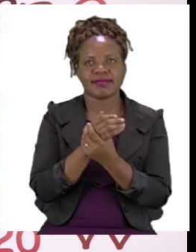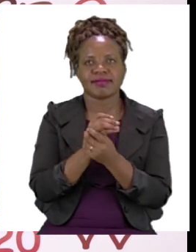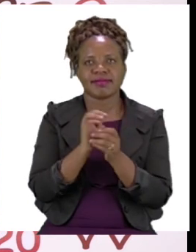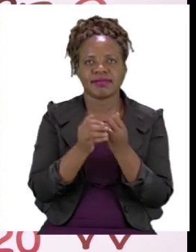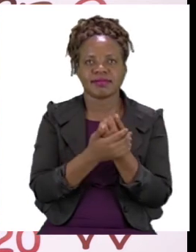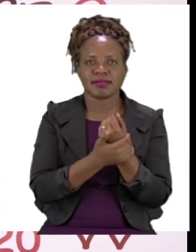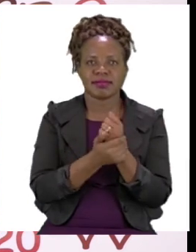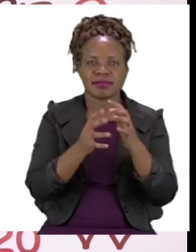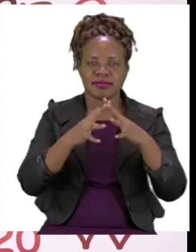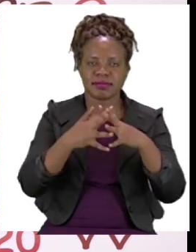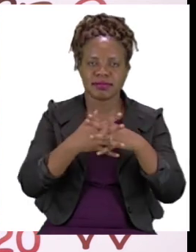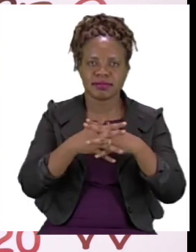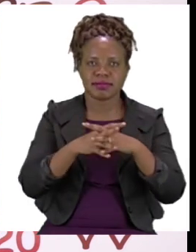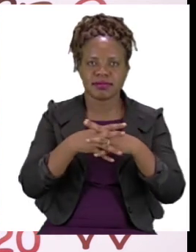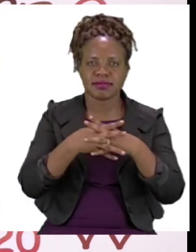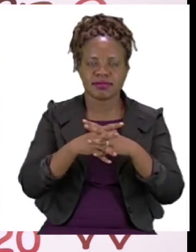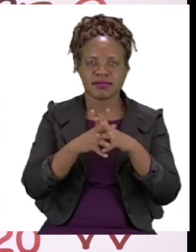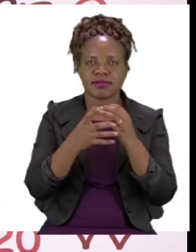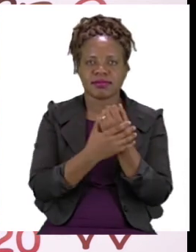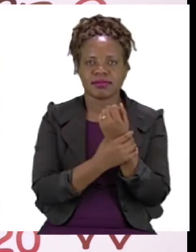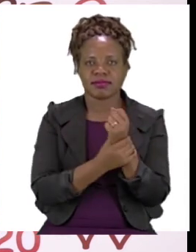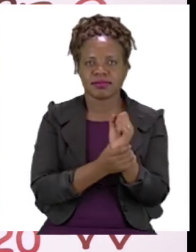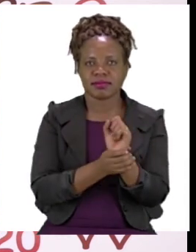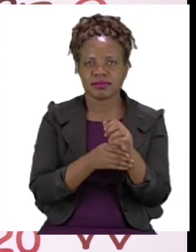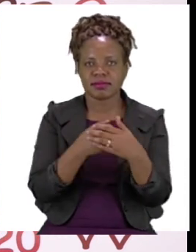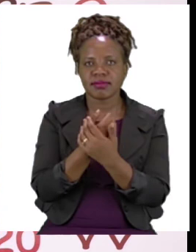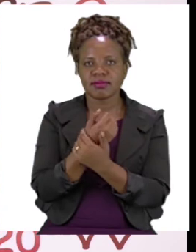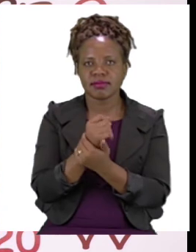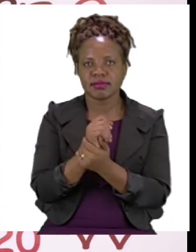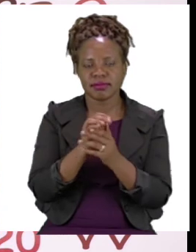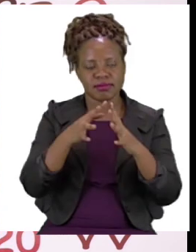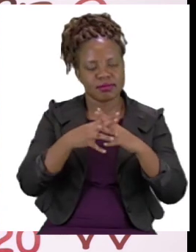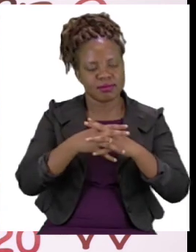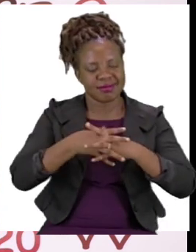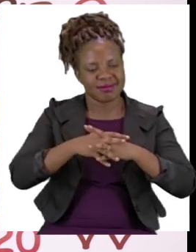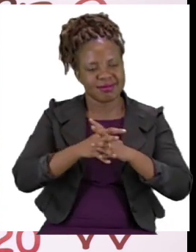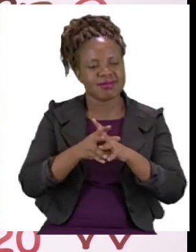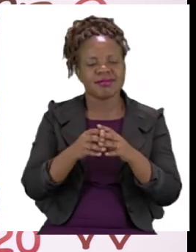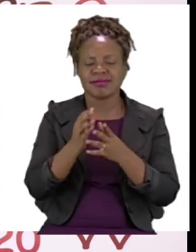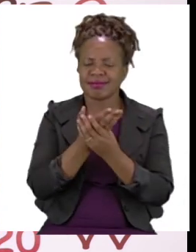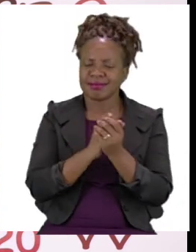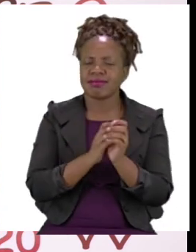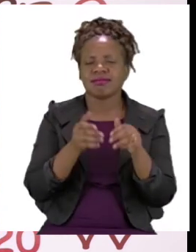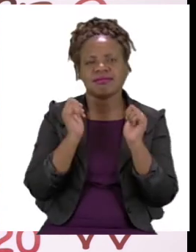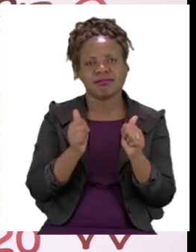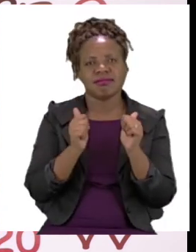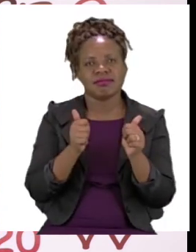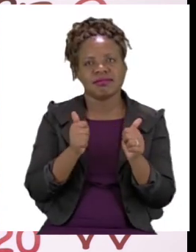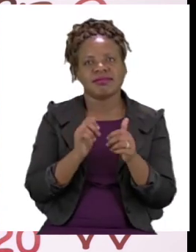to rub inside, around your hands, in between your fingers and on your wrists.